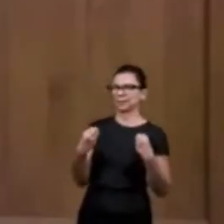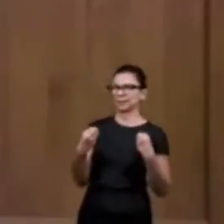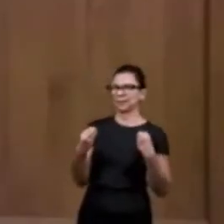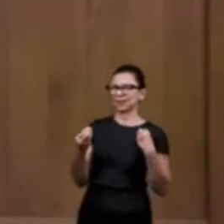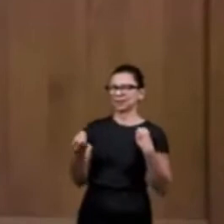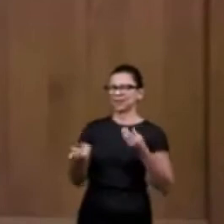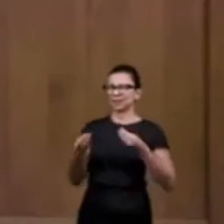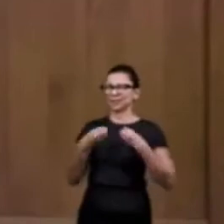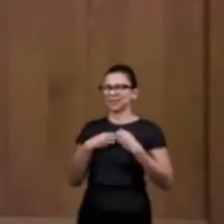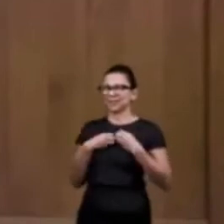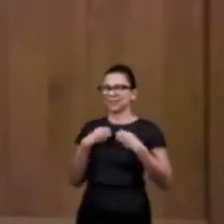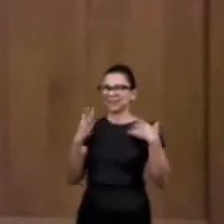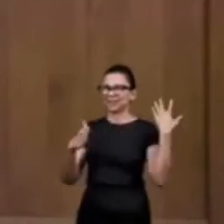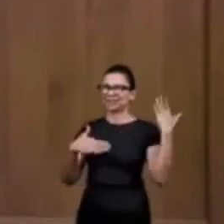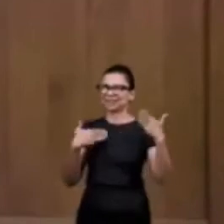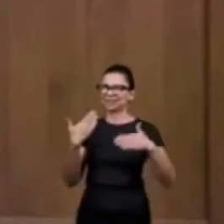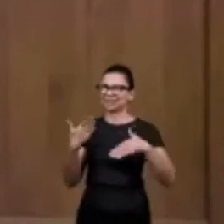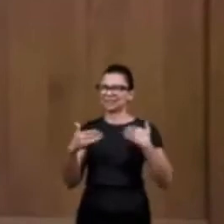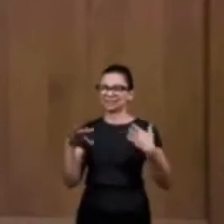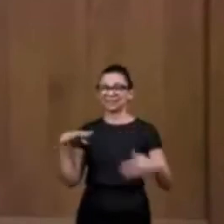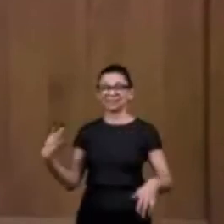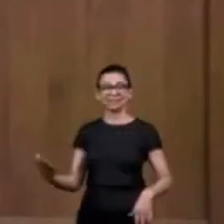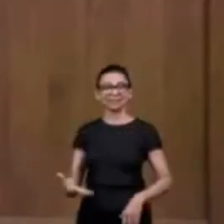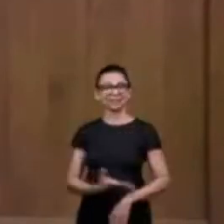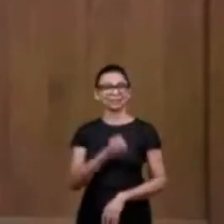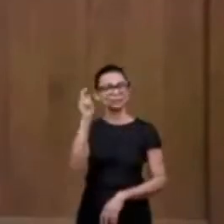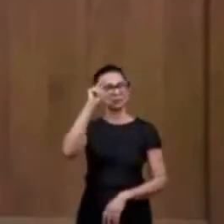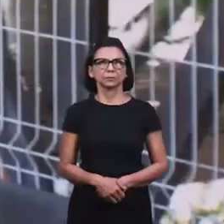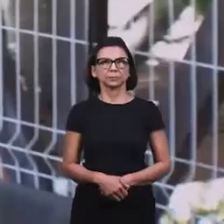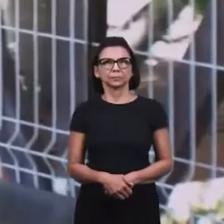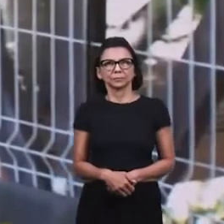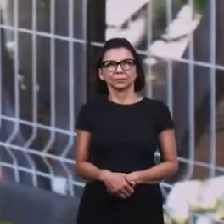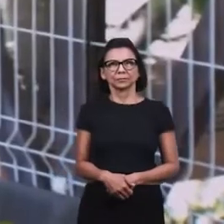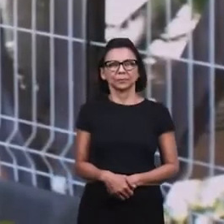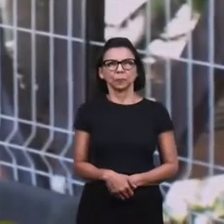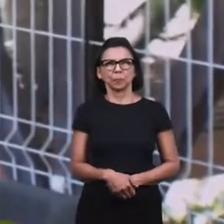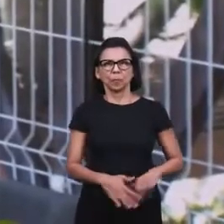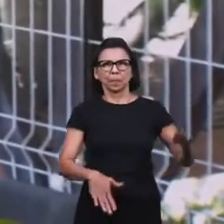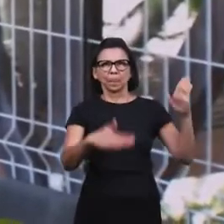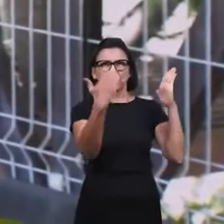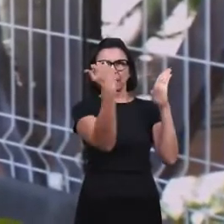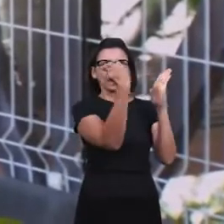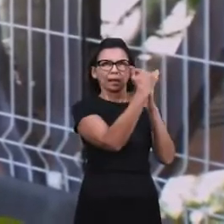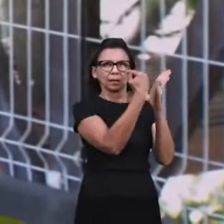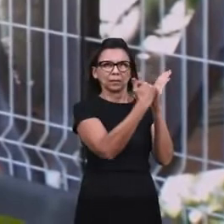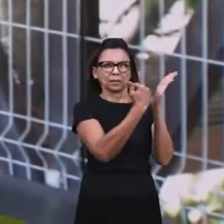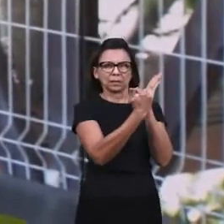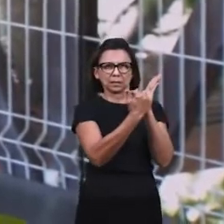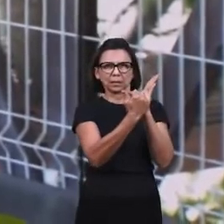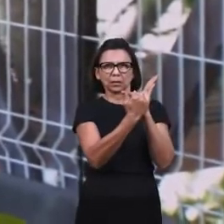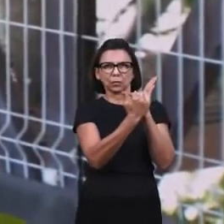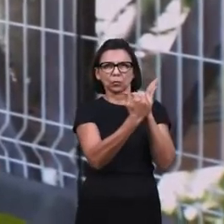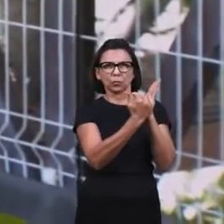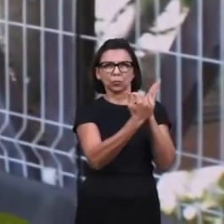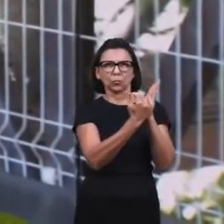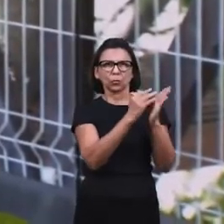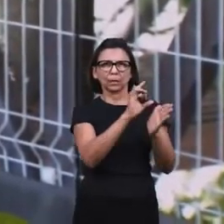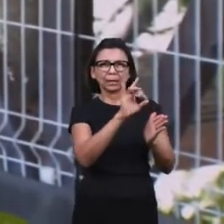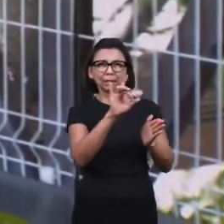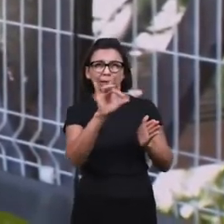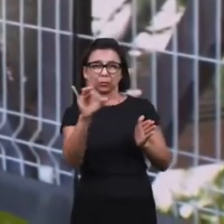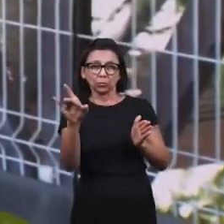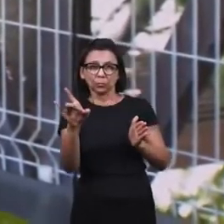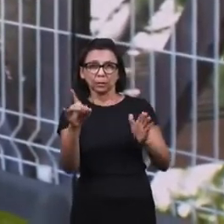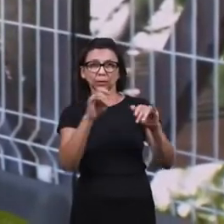and give the sweet honey of salvation each edition of the program announcing the eternal gospel